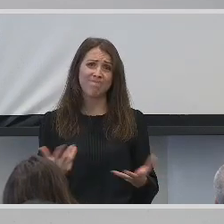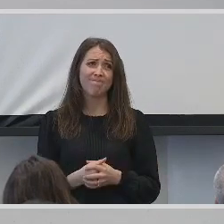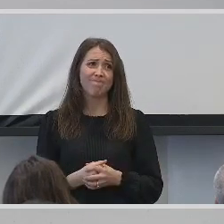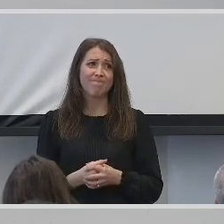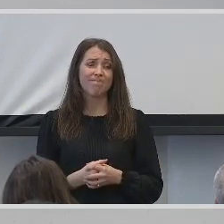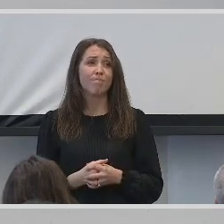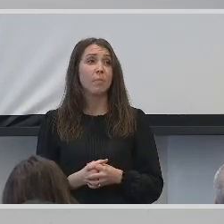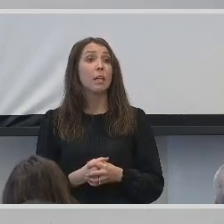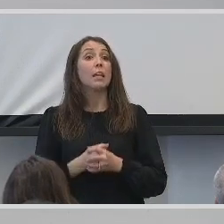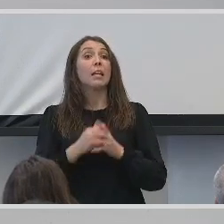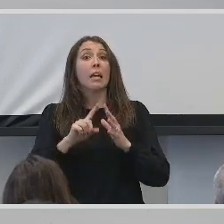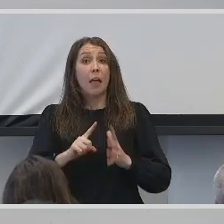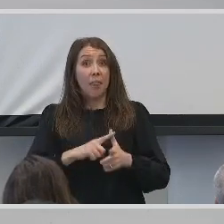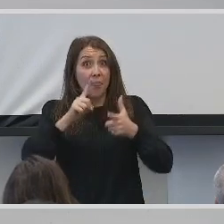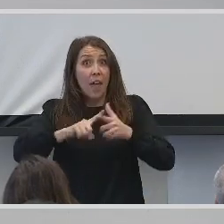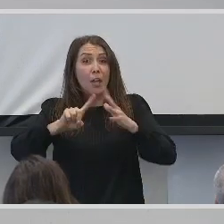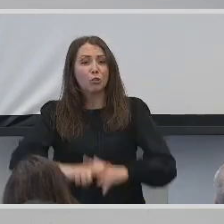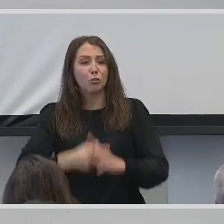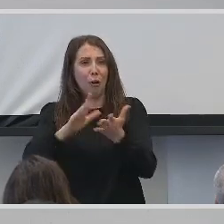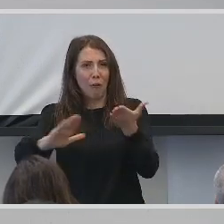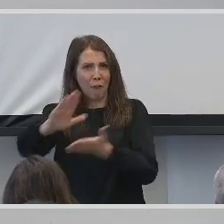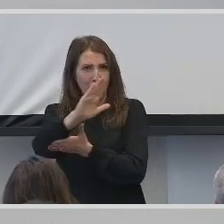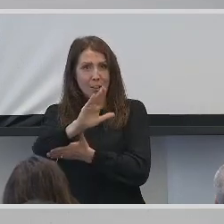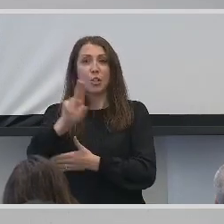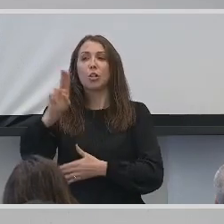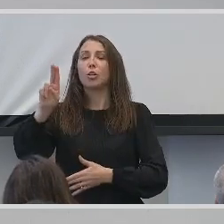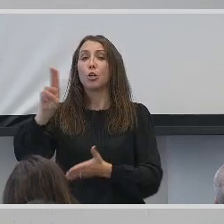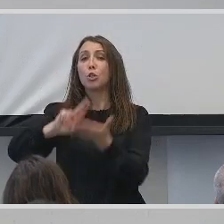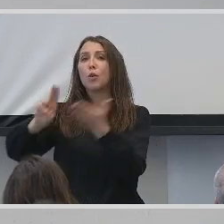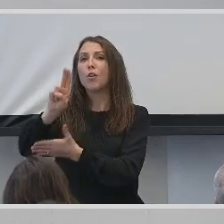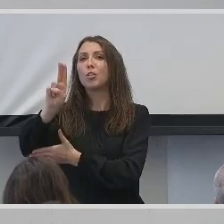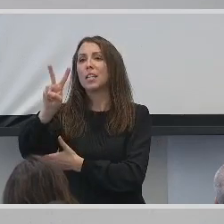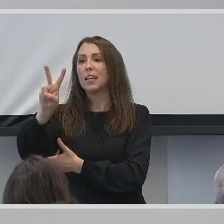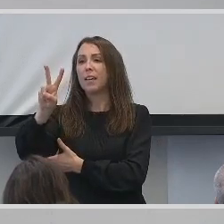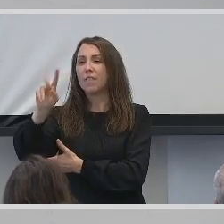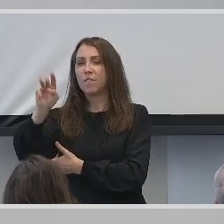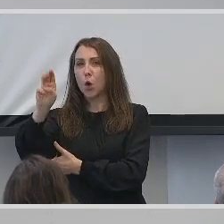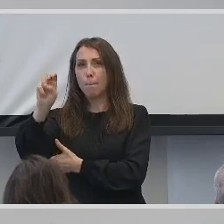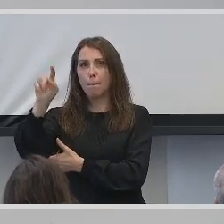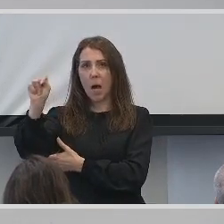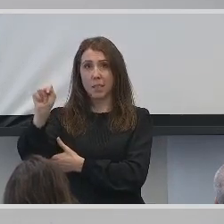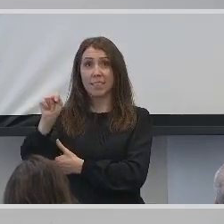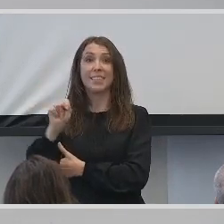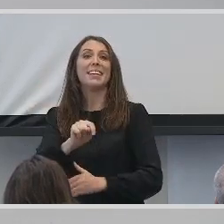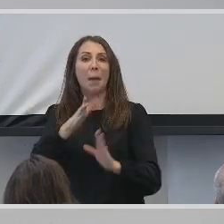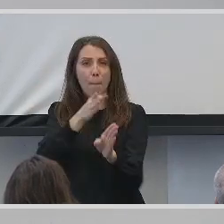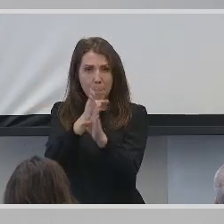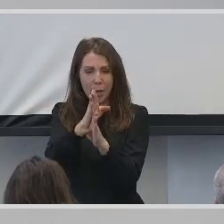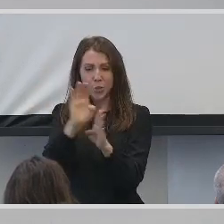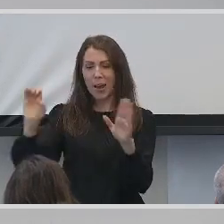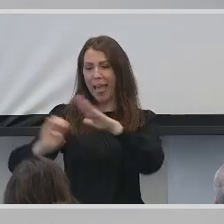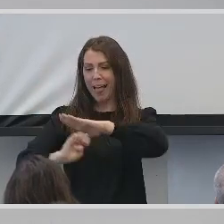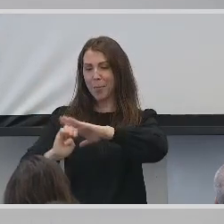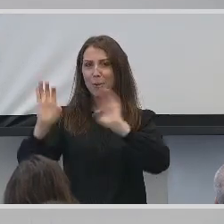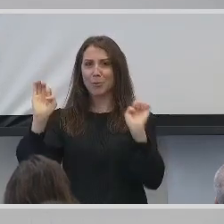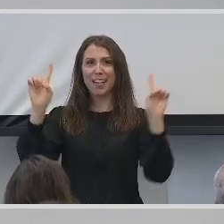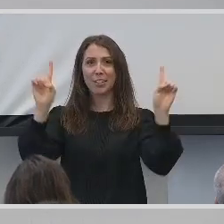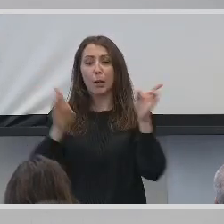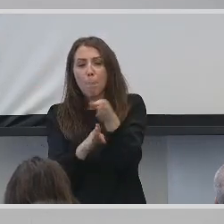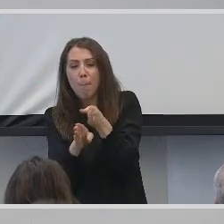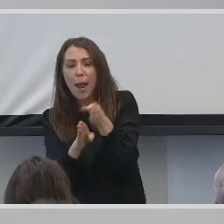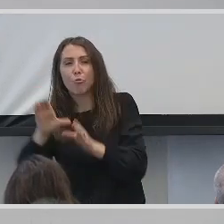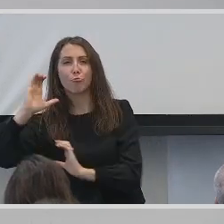I started my college journey at the University of Vermont, where I initially majored in elementary education with a minor in communication